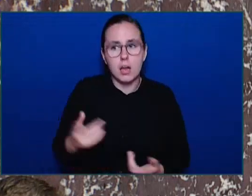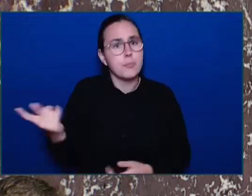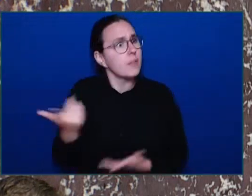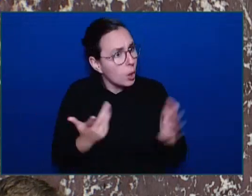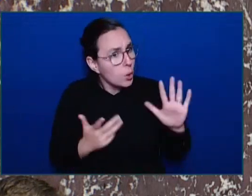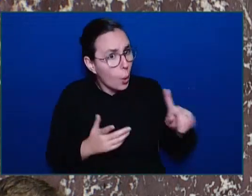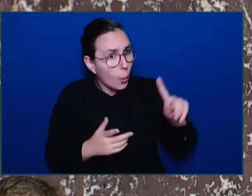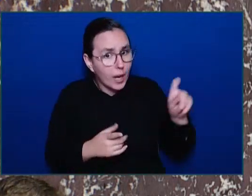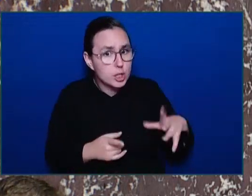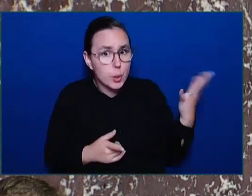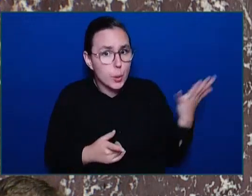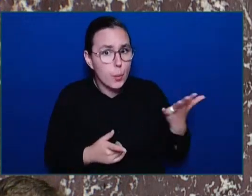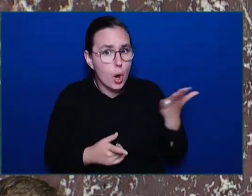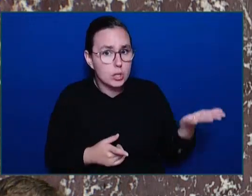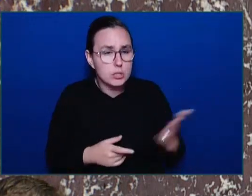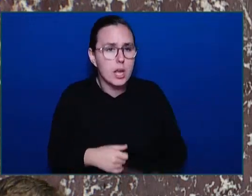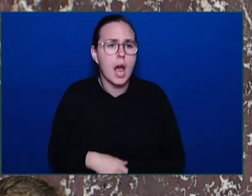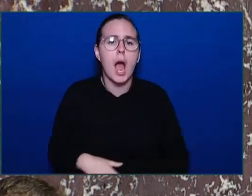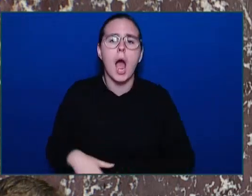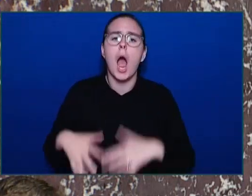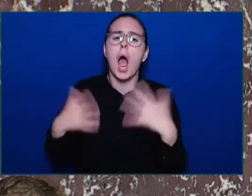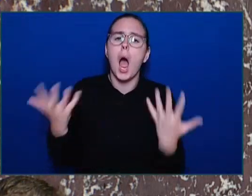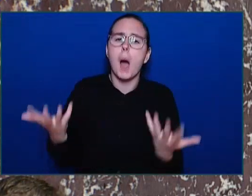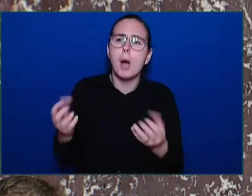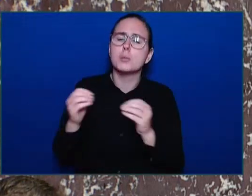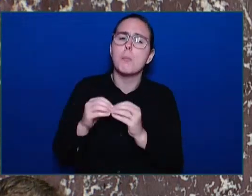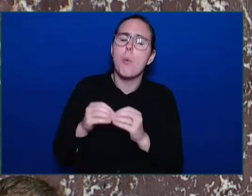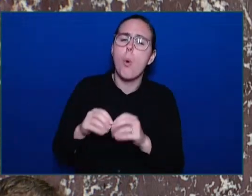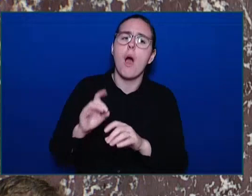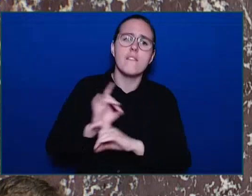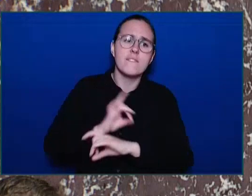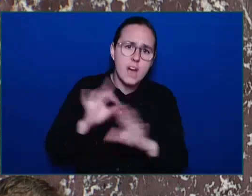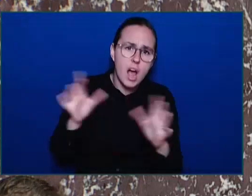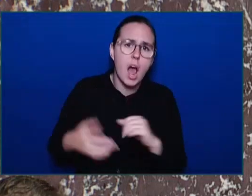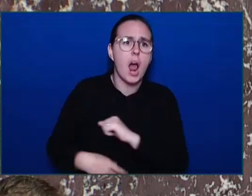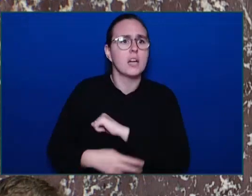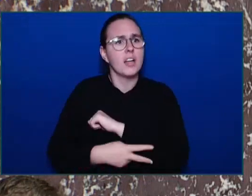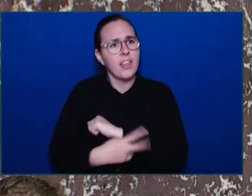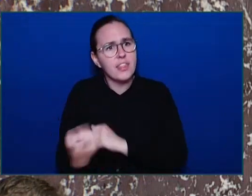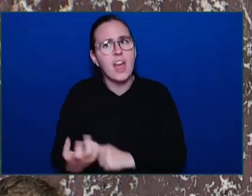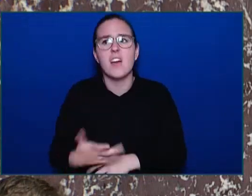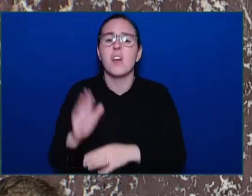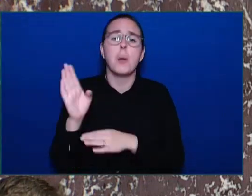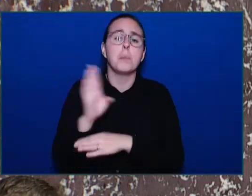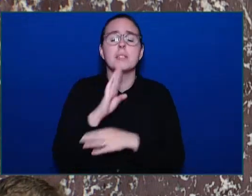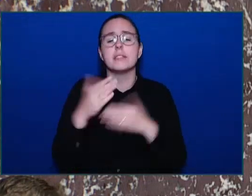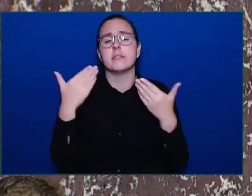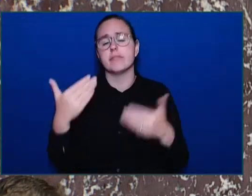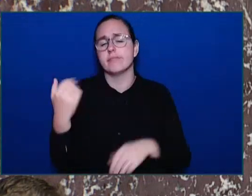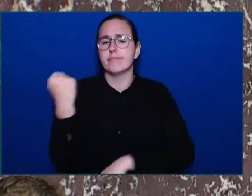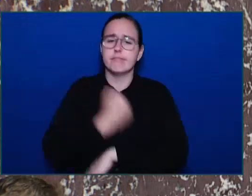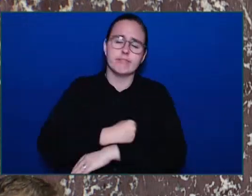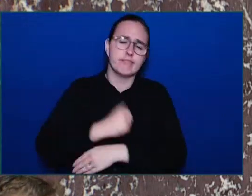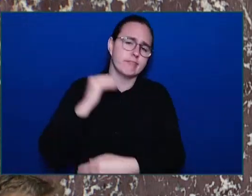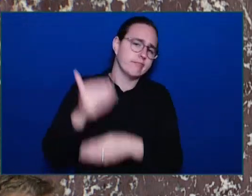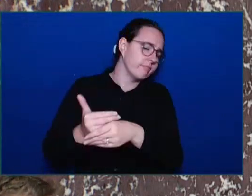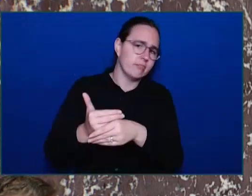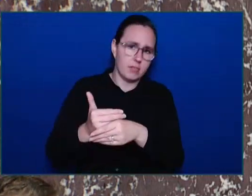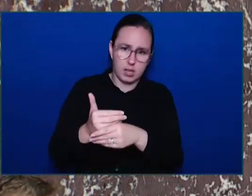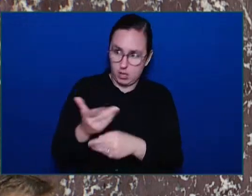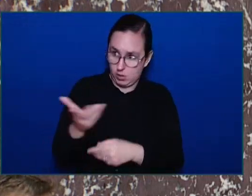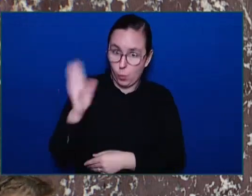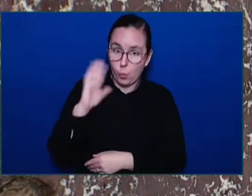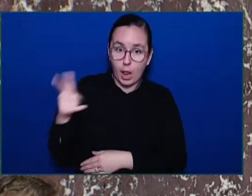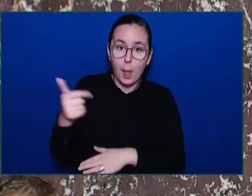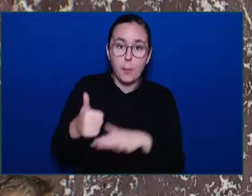closures will people have to endure before this soft on-premier actually starts taking meaningful action and